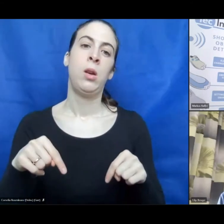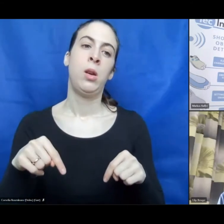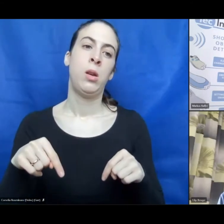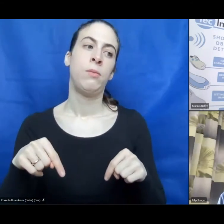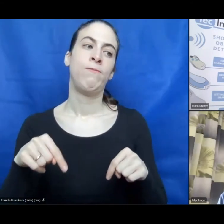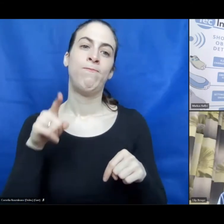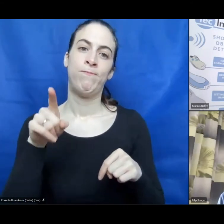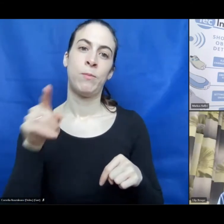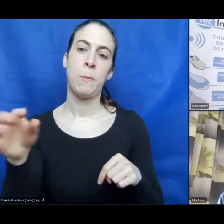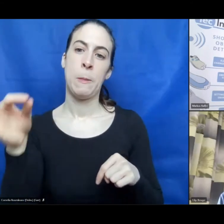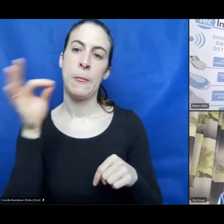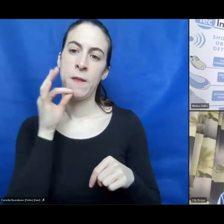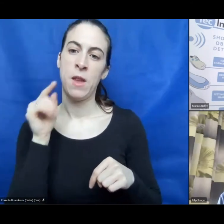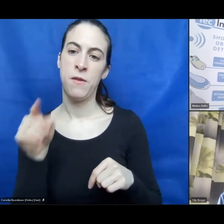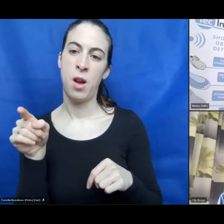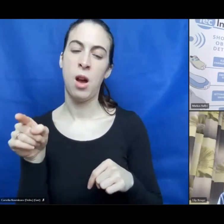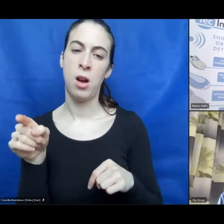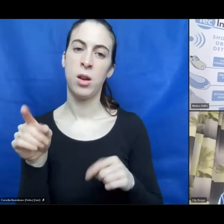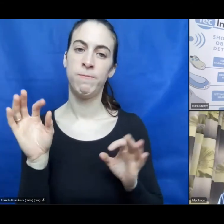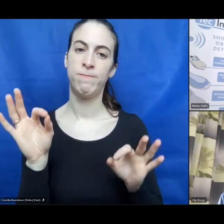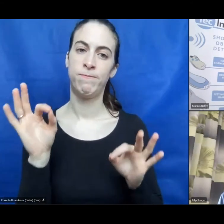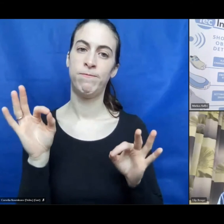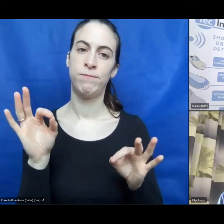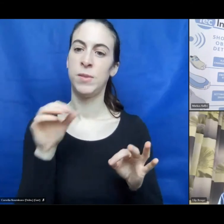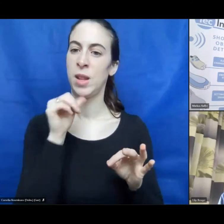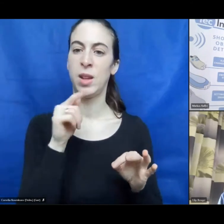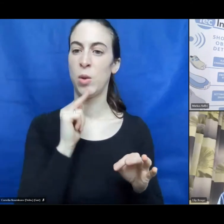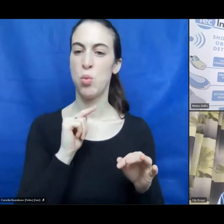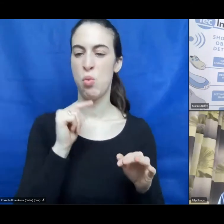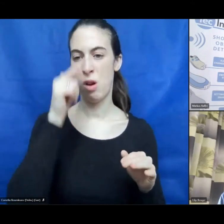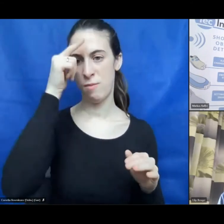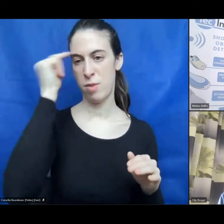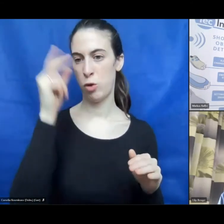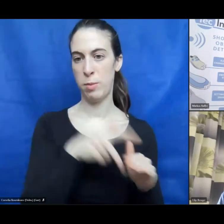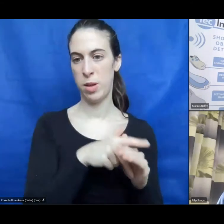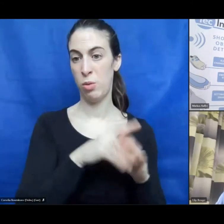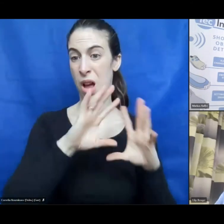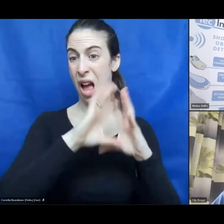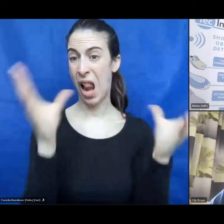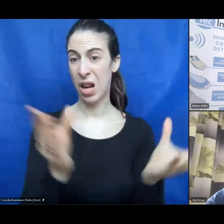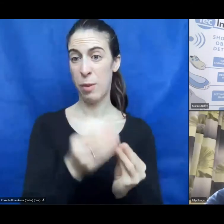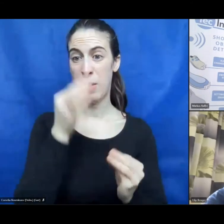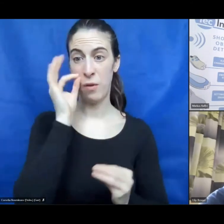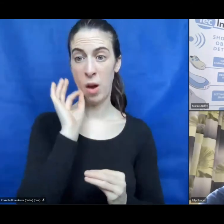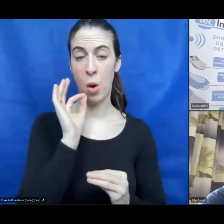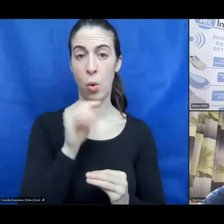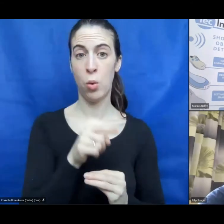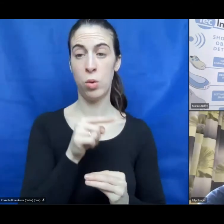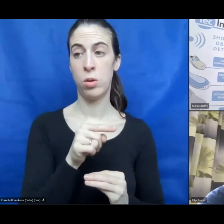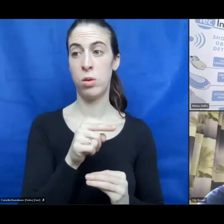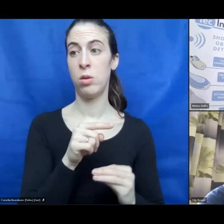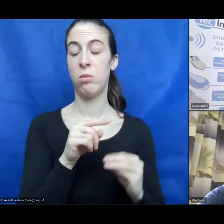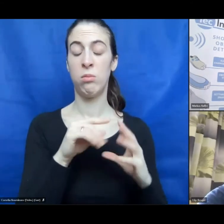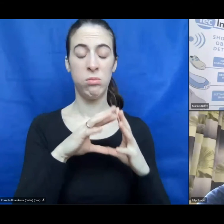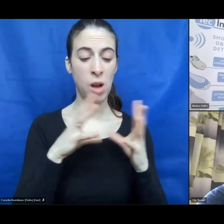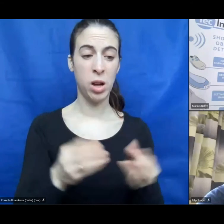question out of the field of disability, because women in the field of the family and